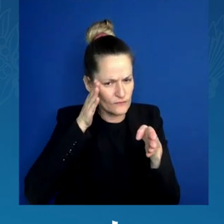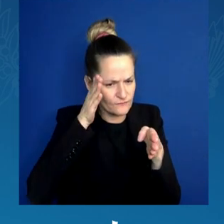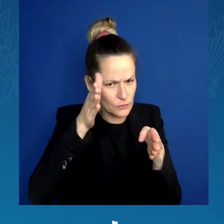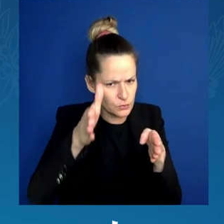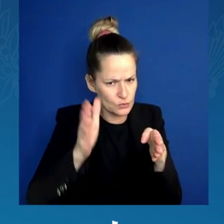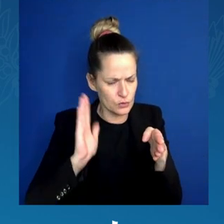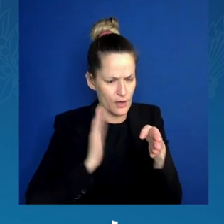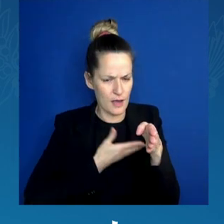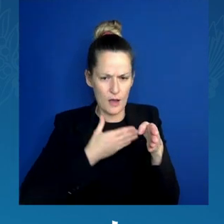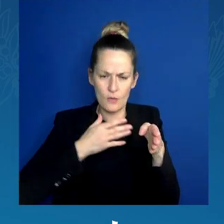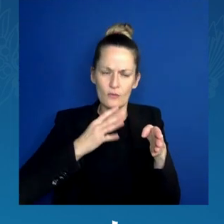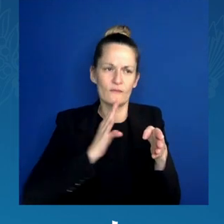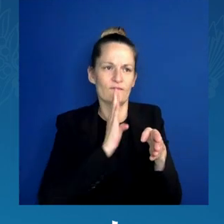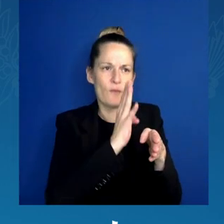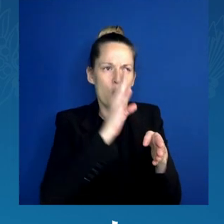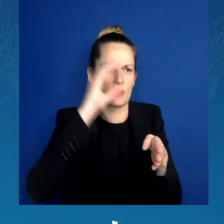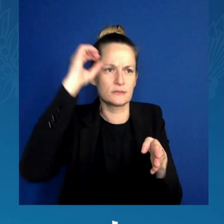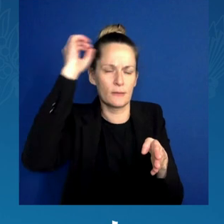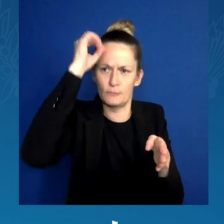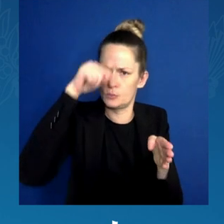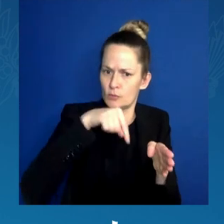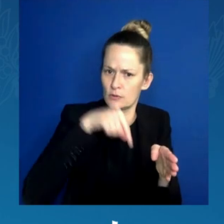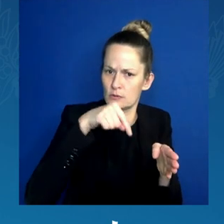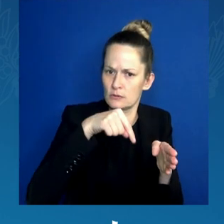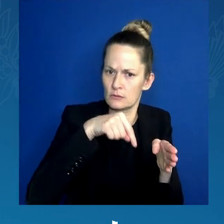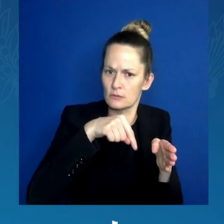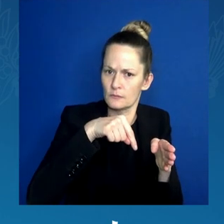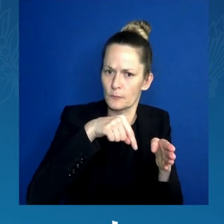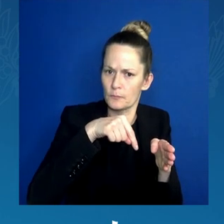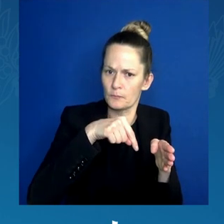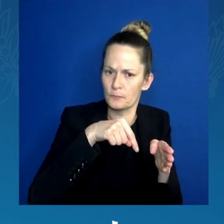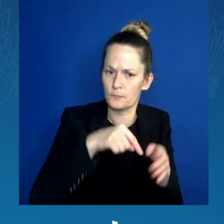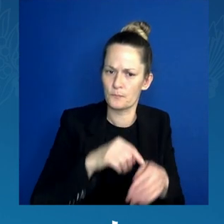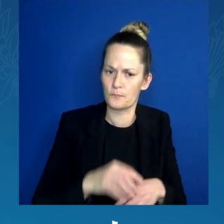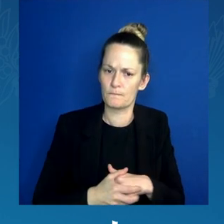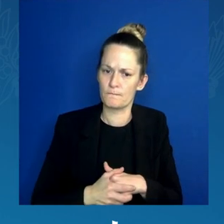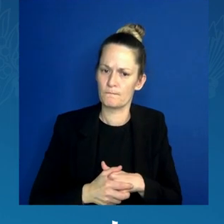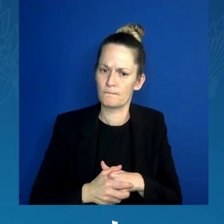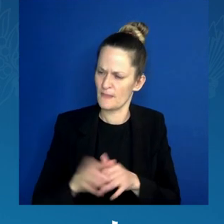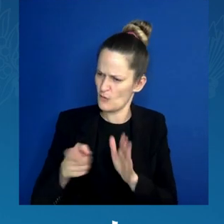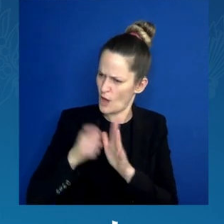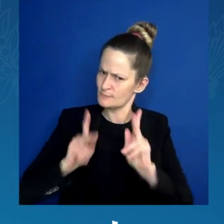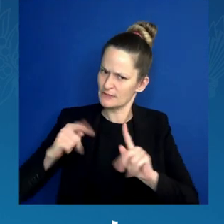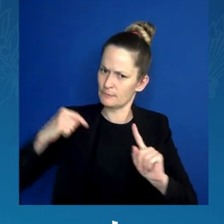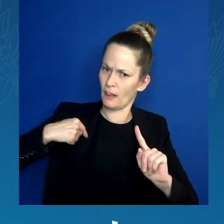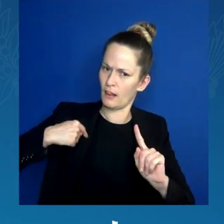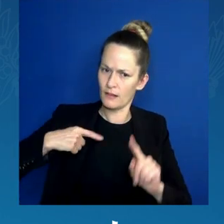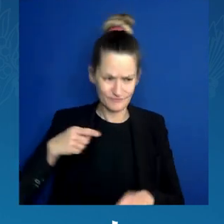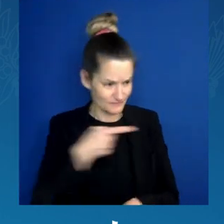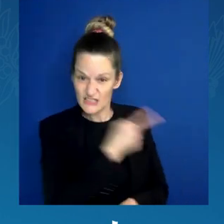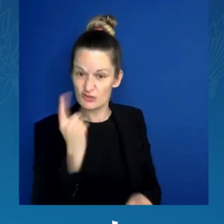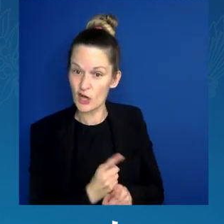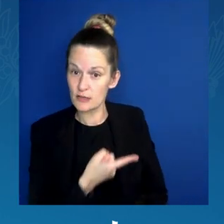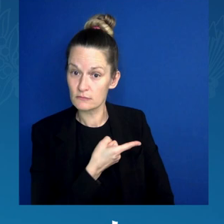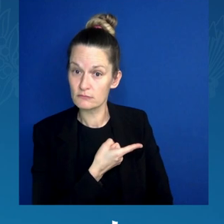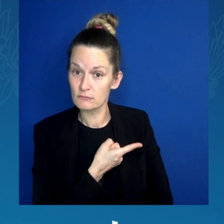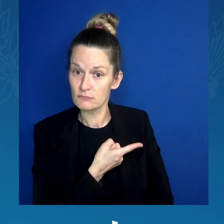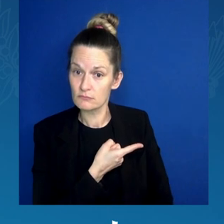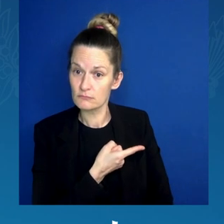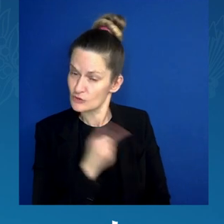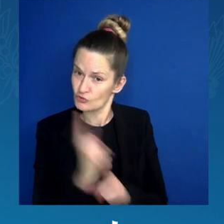And you are right. He is right. And, you know, that is what happened in 2020,